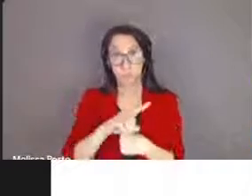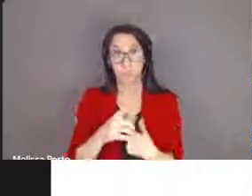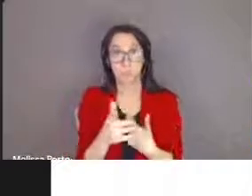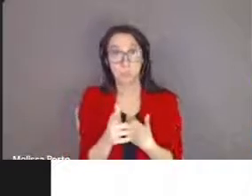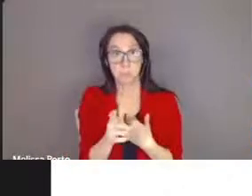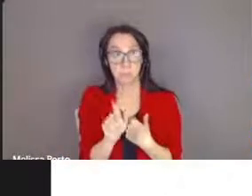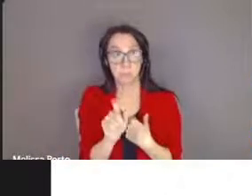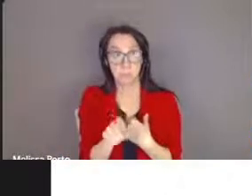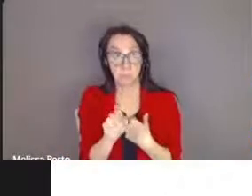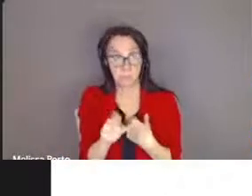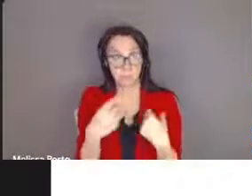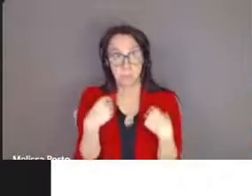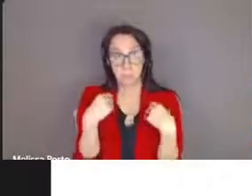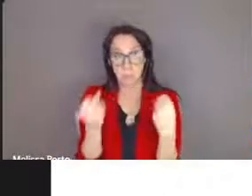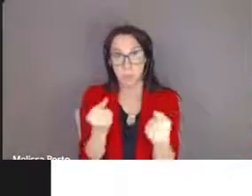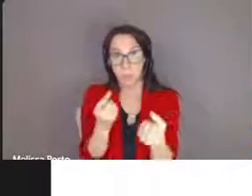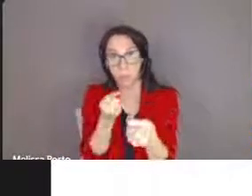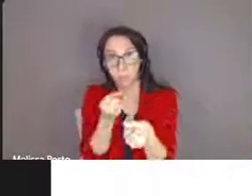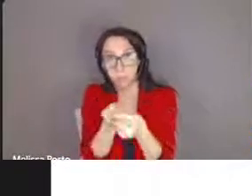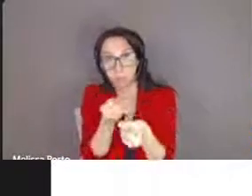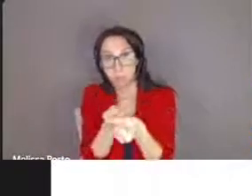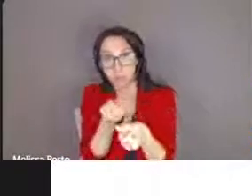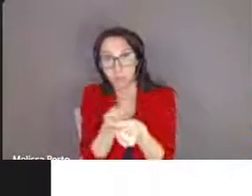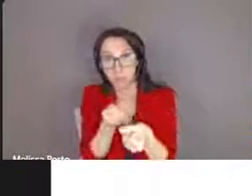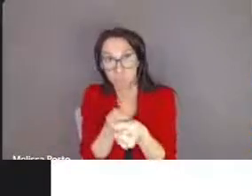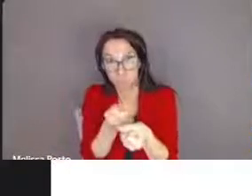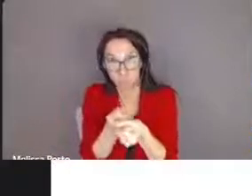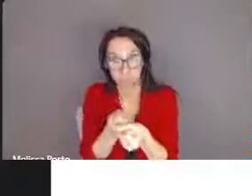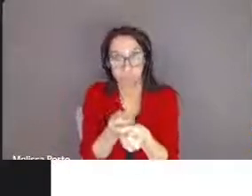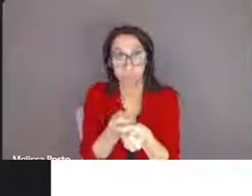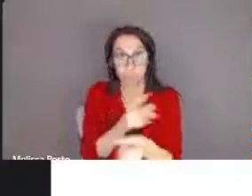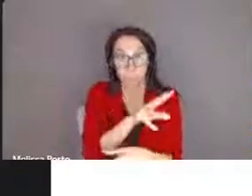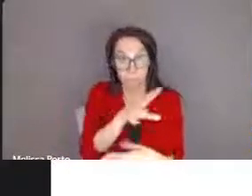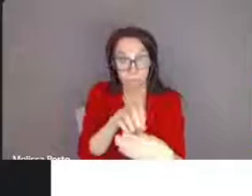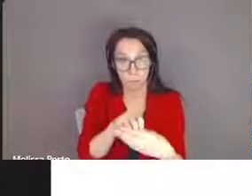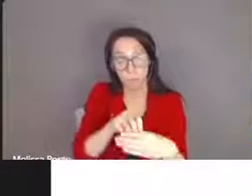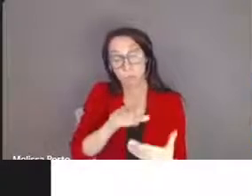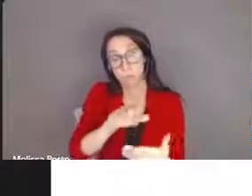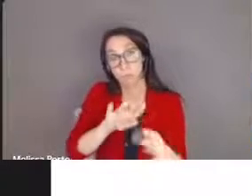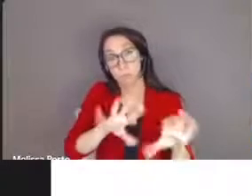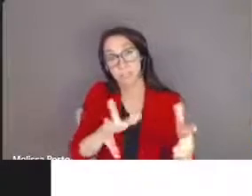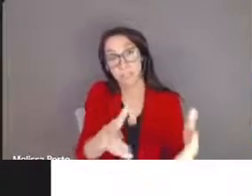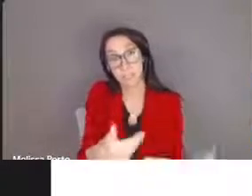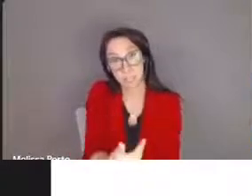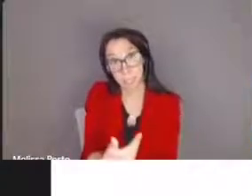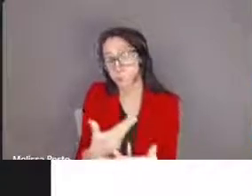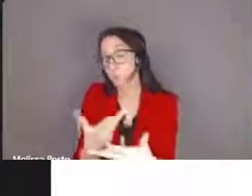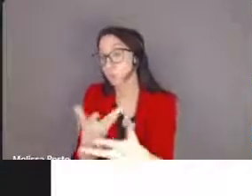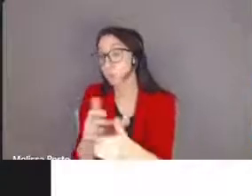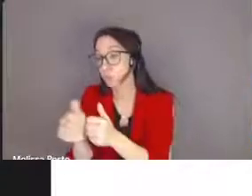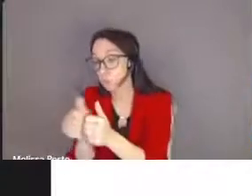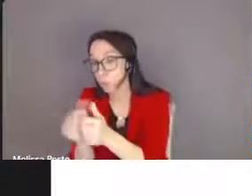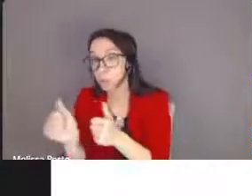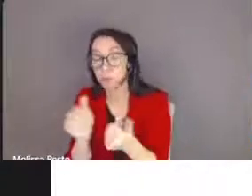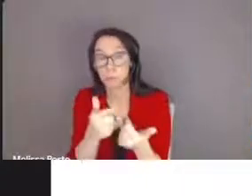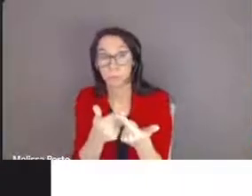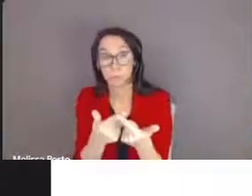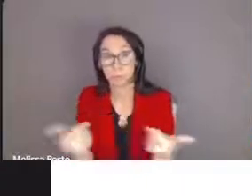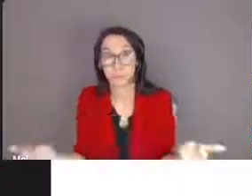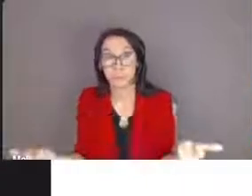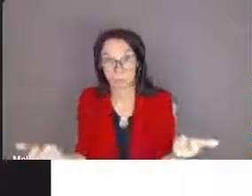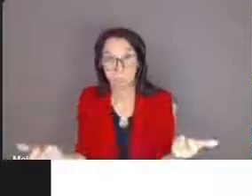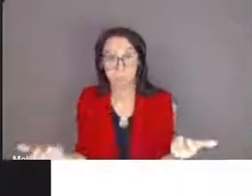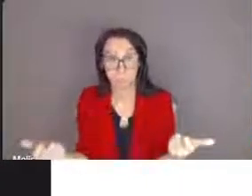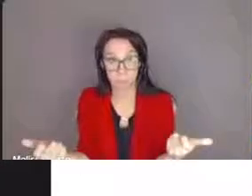attend school to participate in school activities and routines and to support learning and the acquisition of new